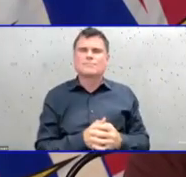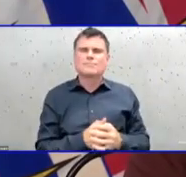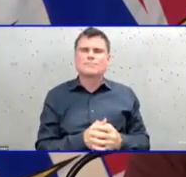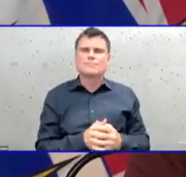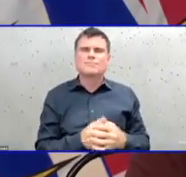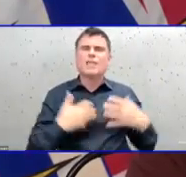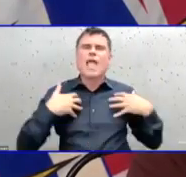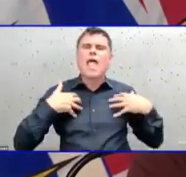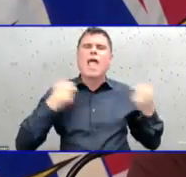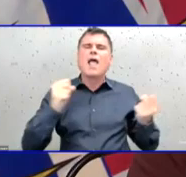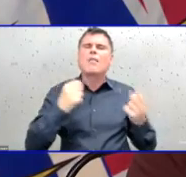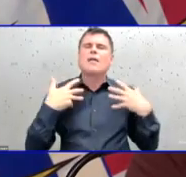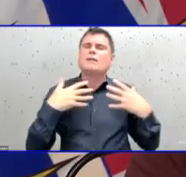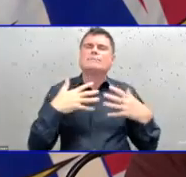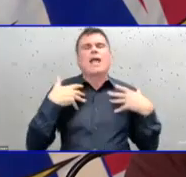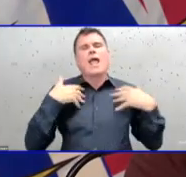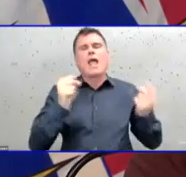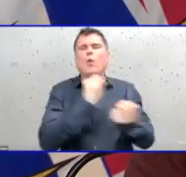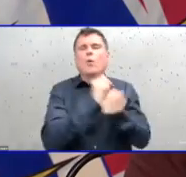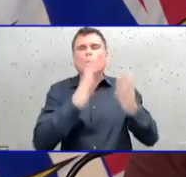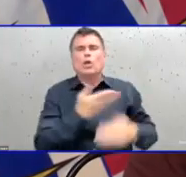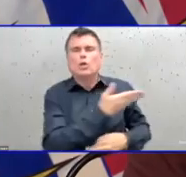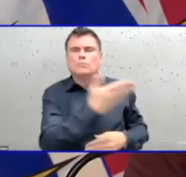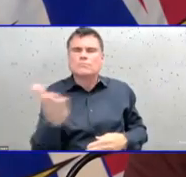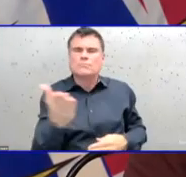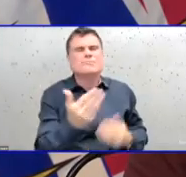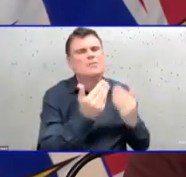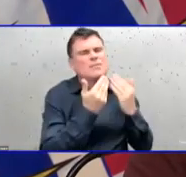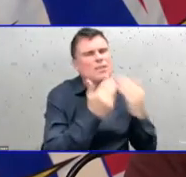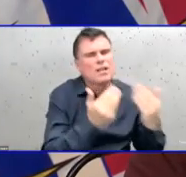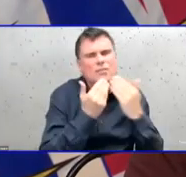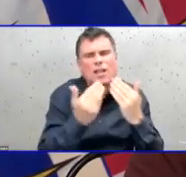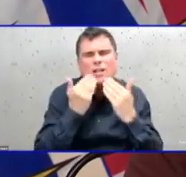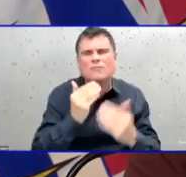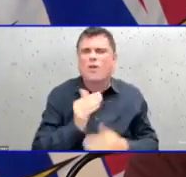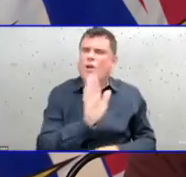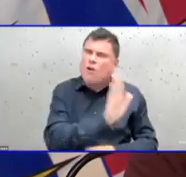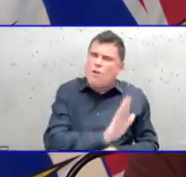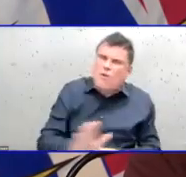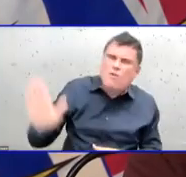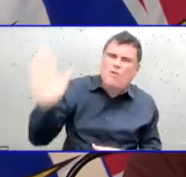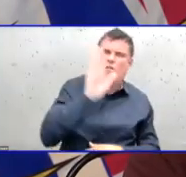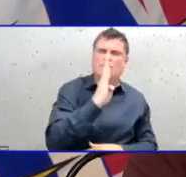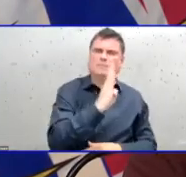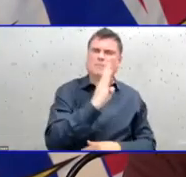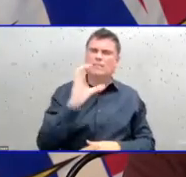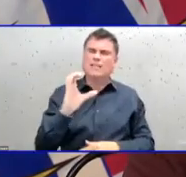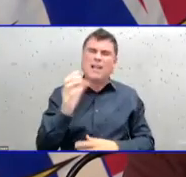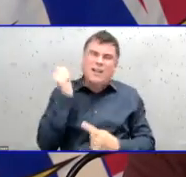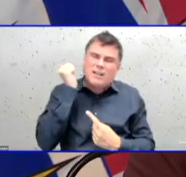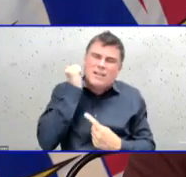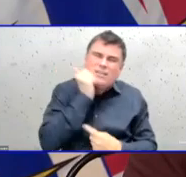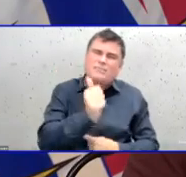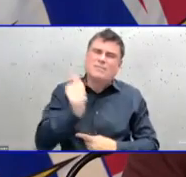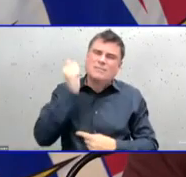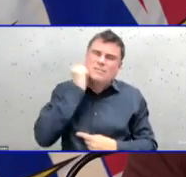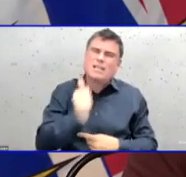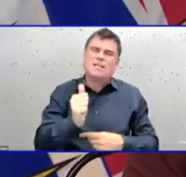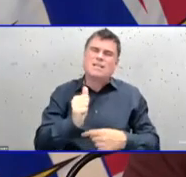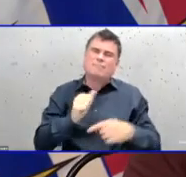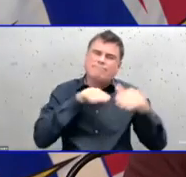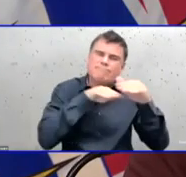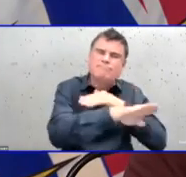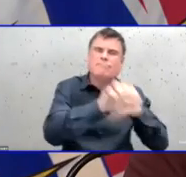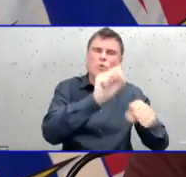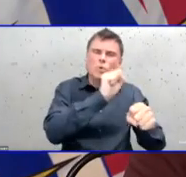our healthcare workers in BC who continue to go to work every day to provide that care for people across the province and the